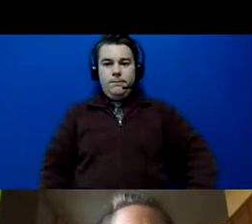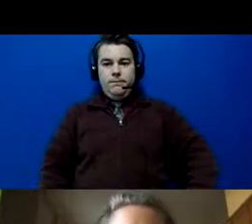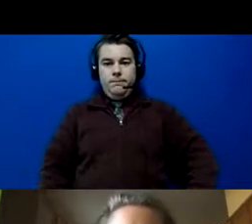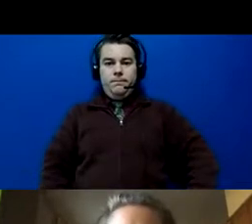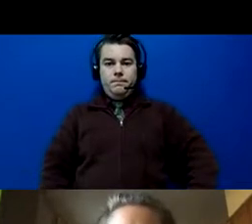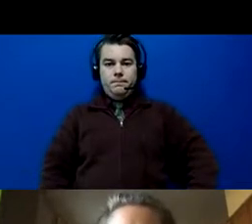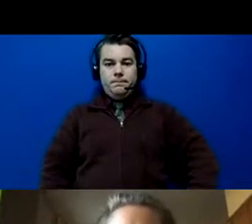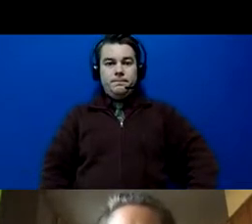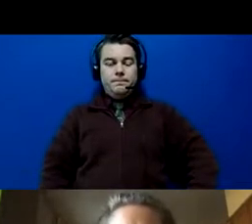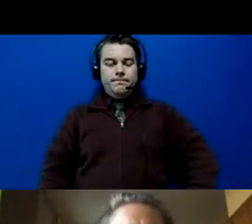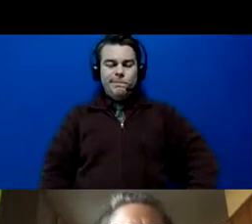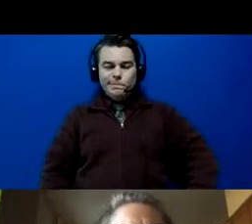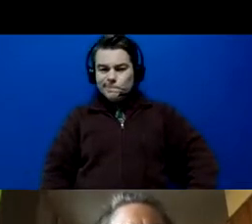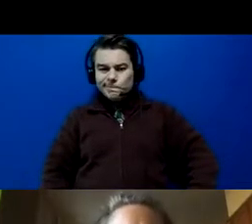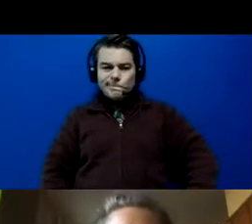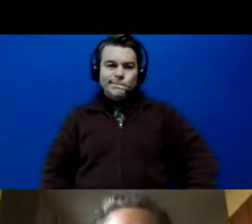Hmm.